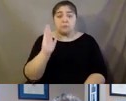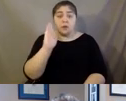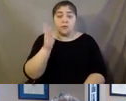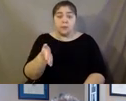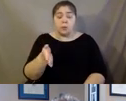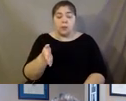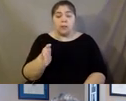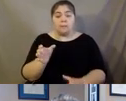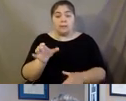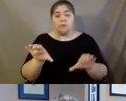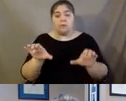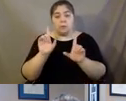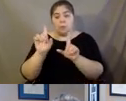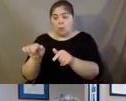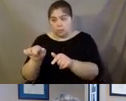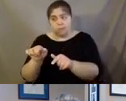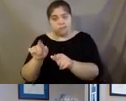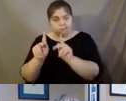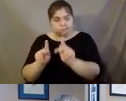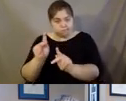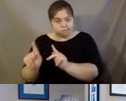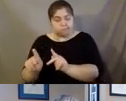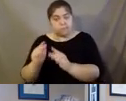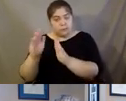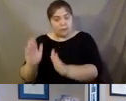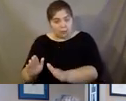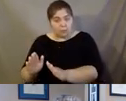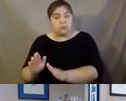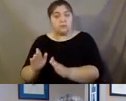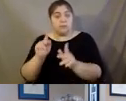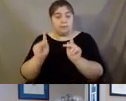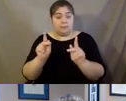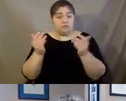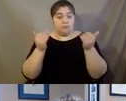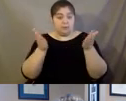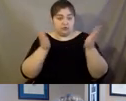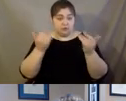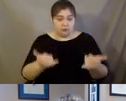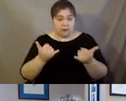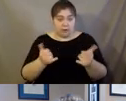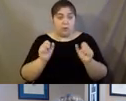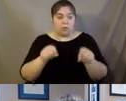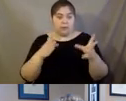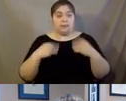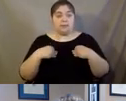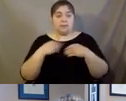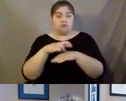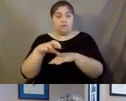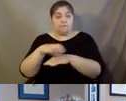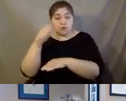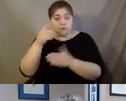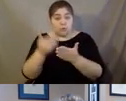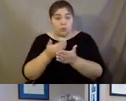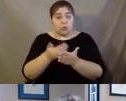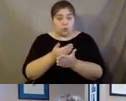uh, calls every week to the people that they currently serve and, and, you we can take referrals for new calls. So it will